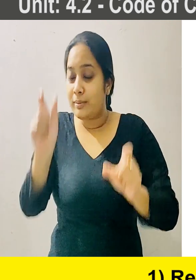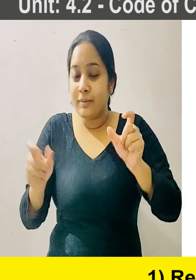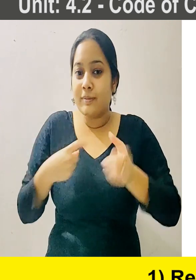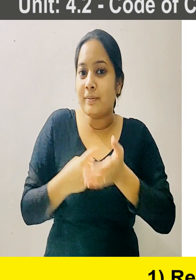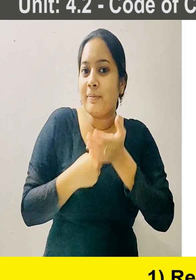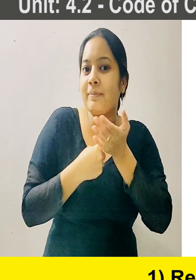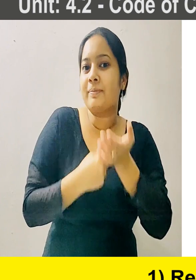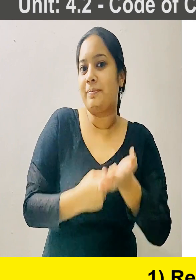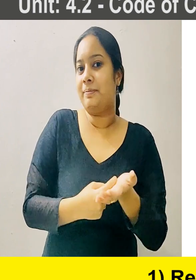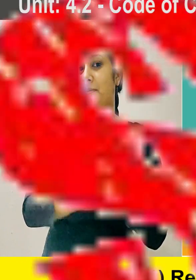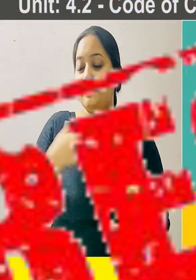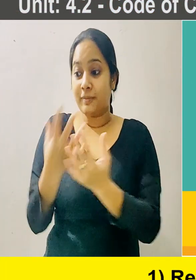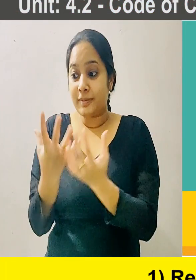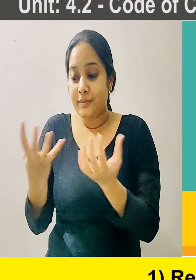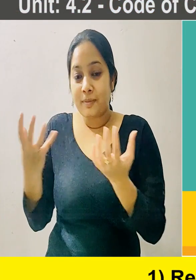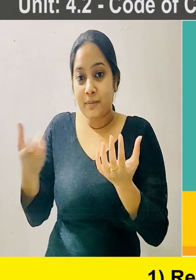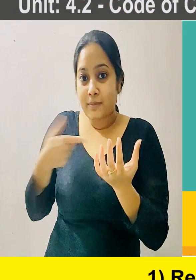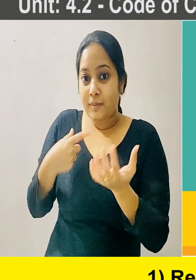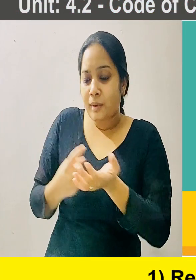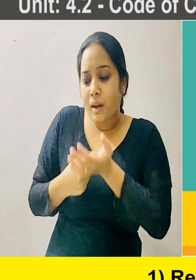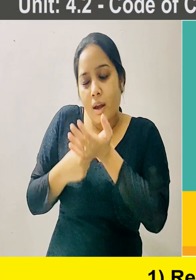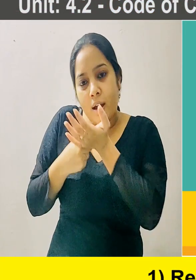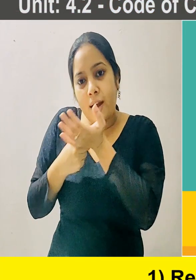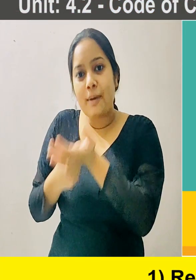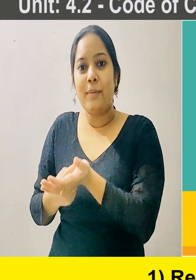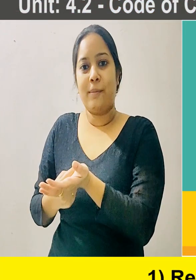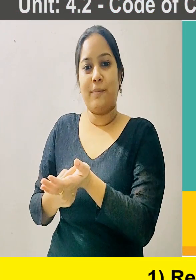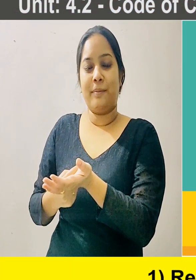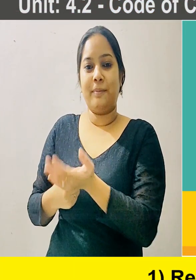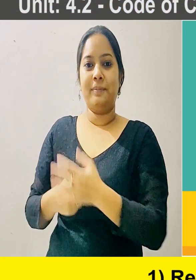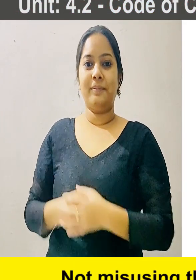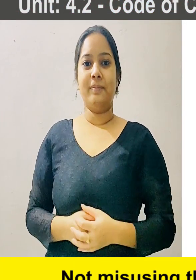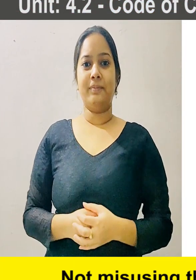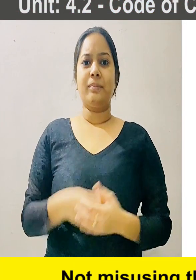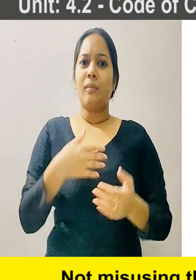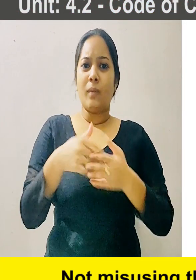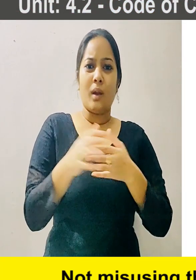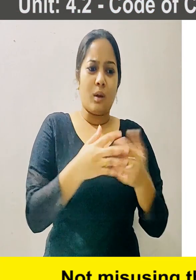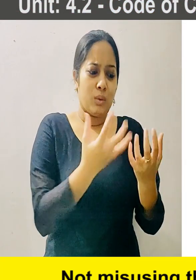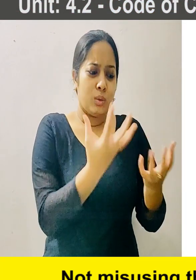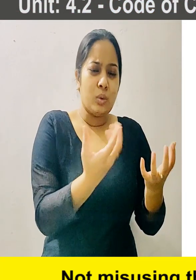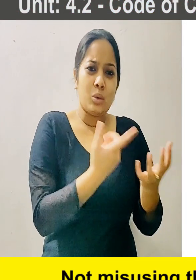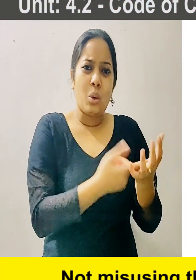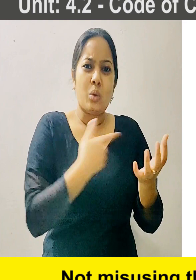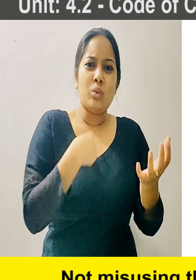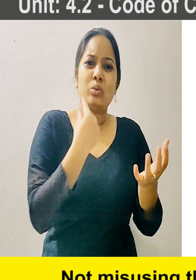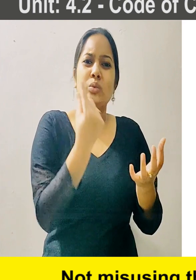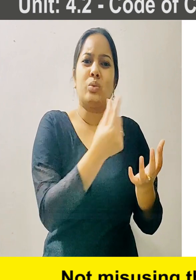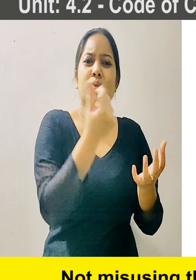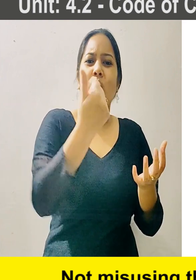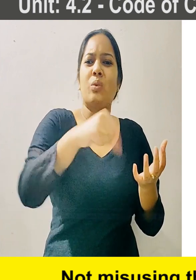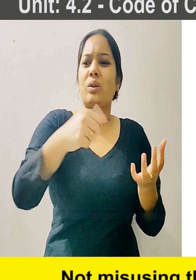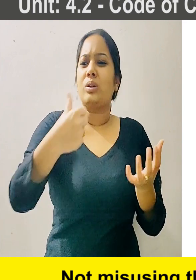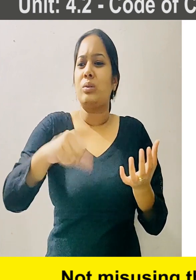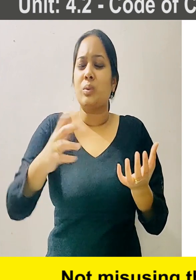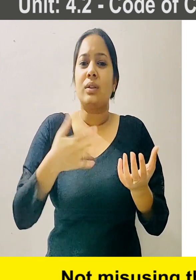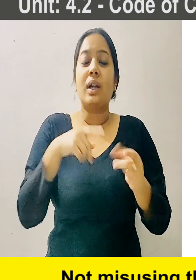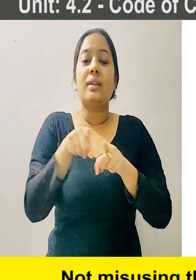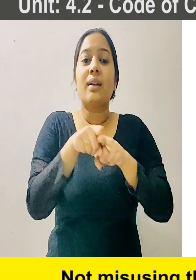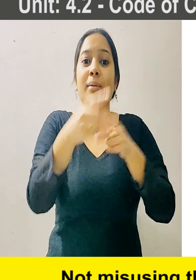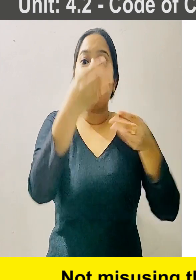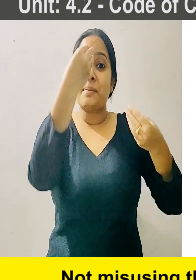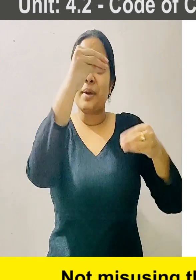around us. Respecting the resources at work. Not misusing the resources like paper,